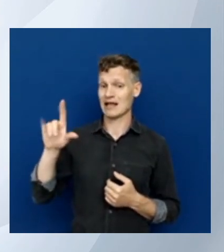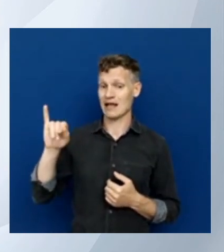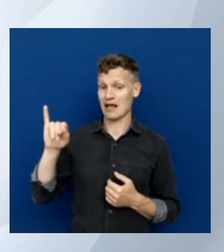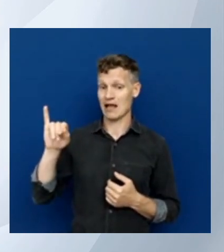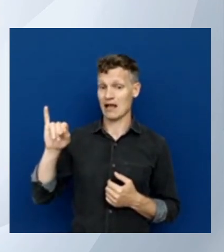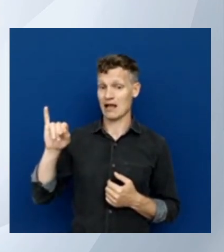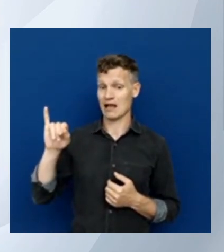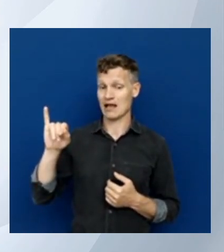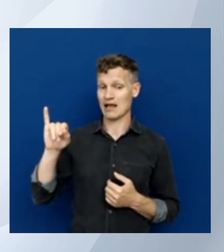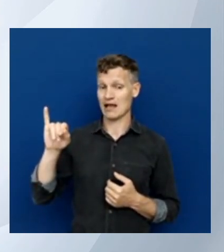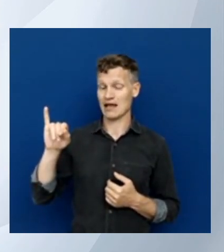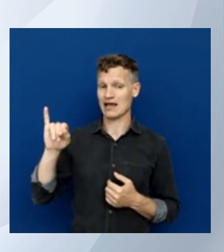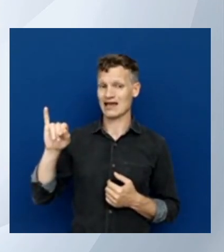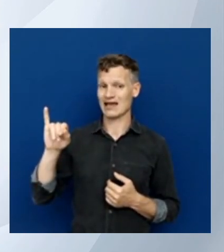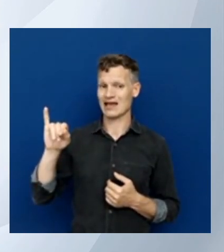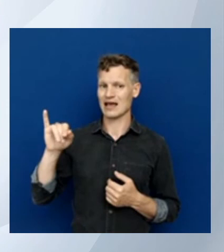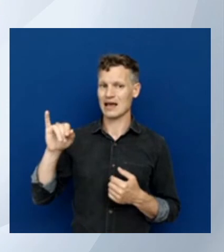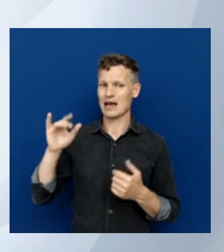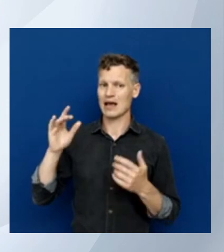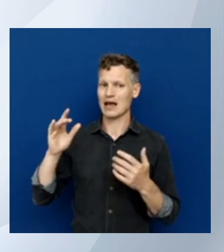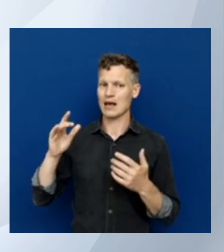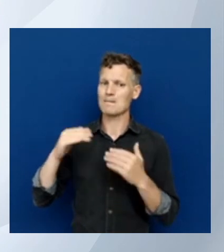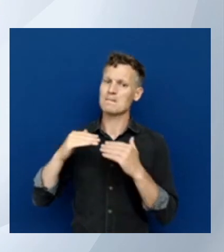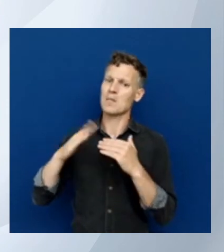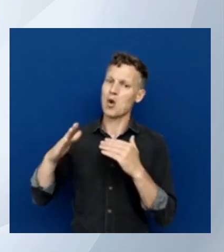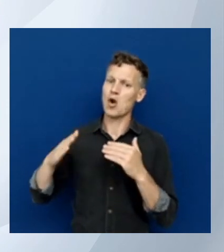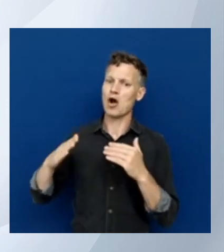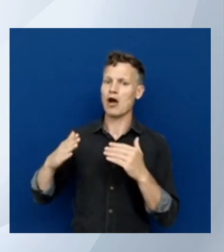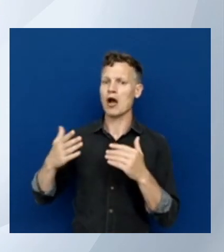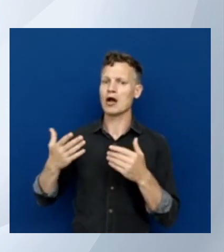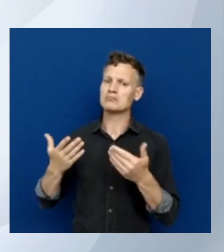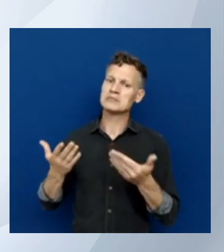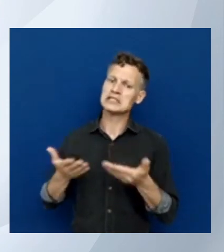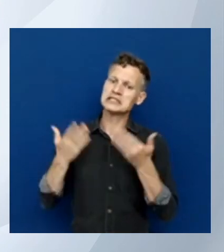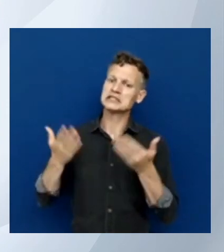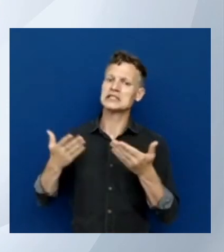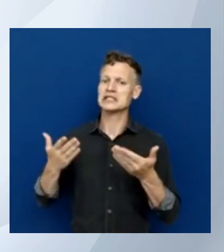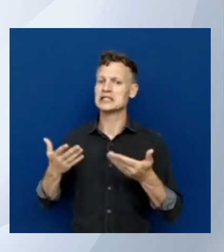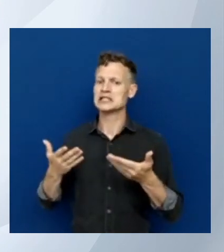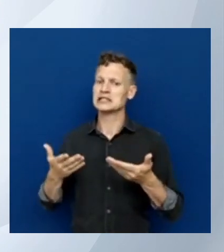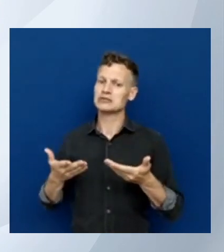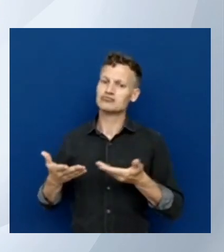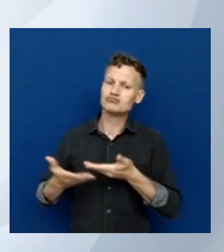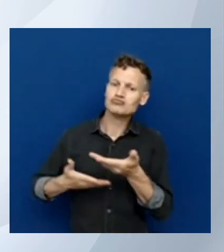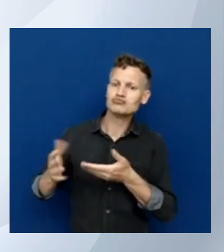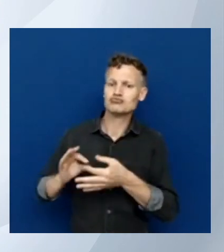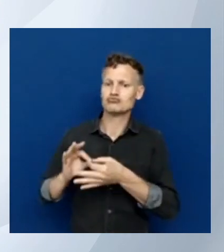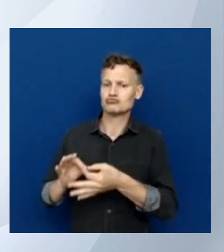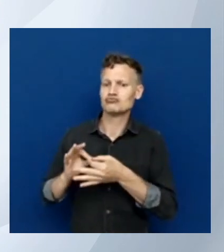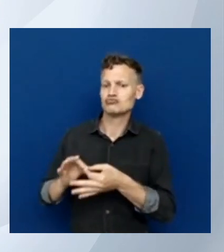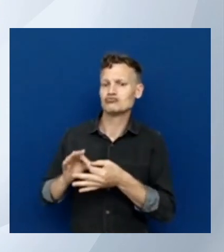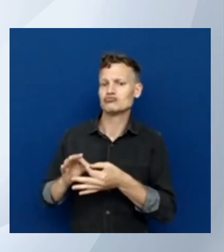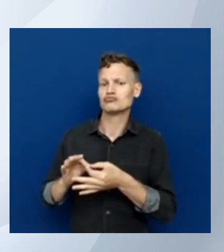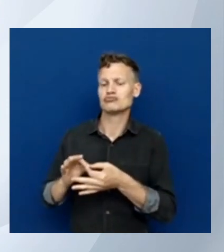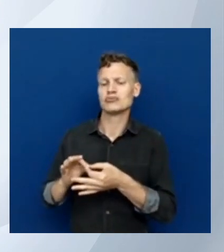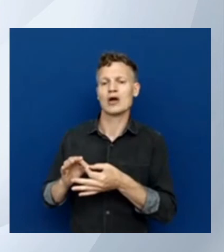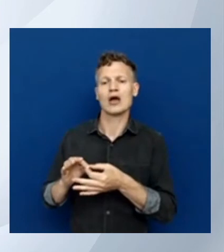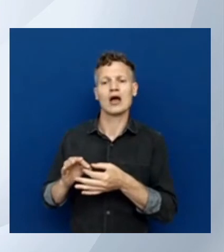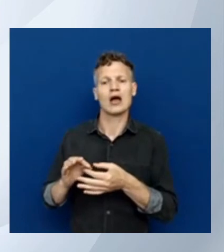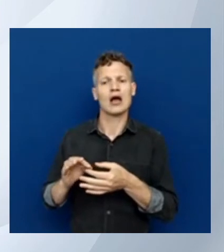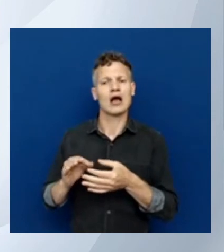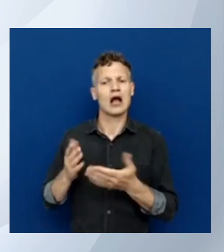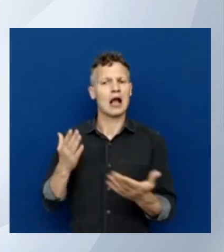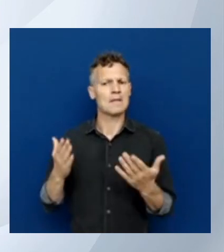than than the AZ module for PowerShell sorry and you said you are using PowerShell more because you're more of a Windows